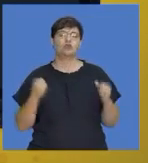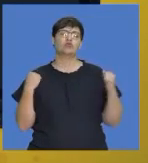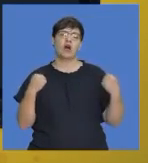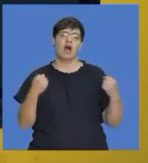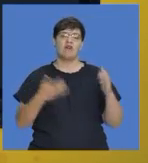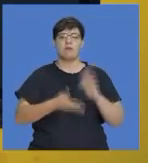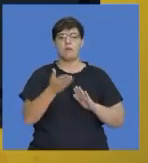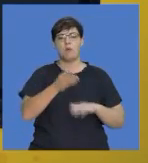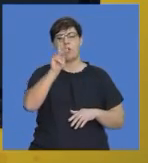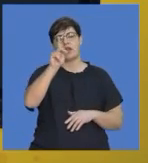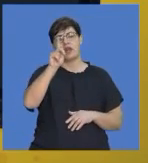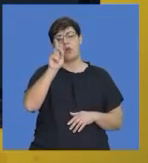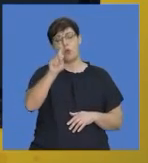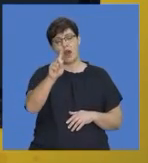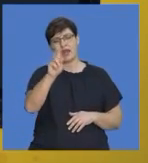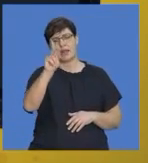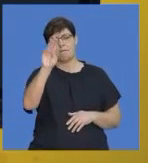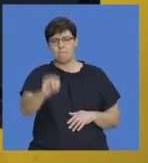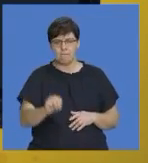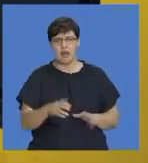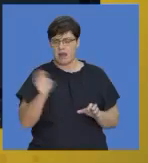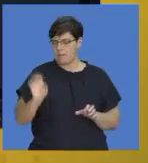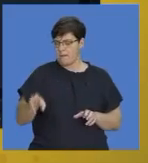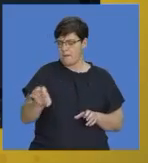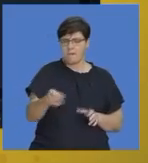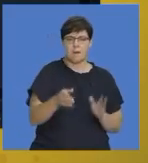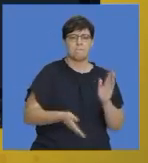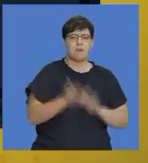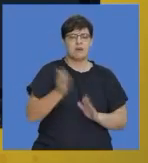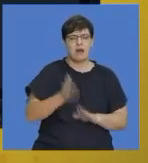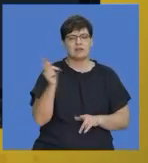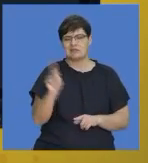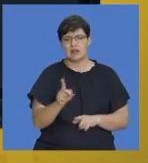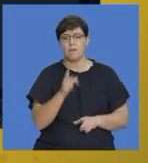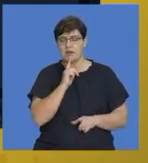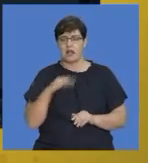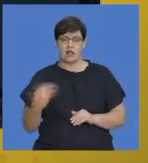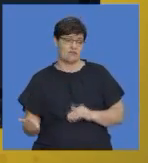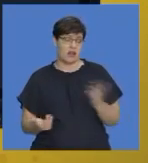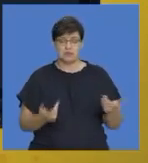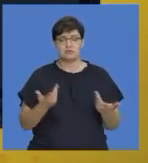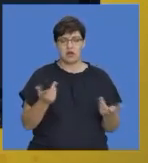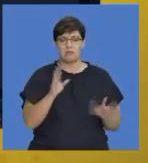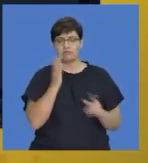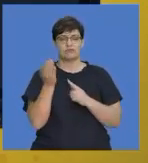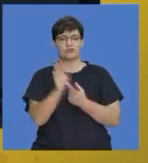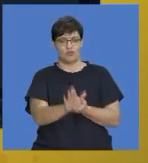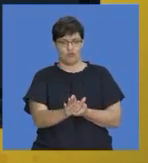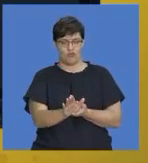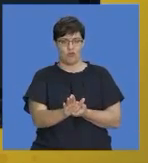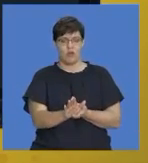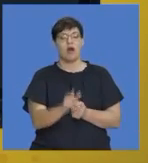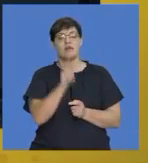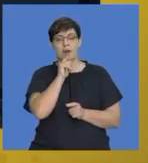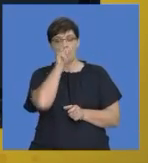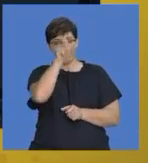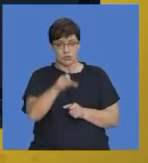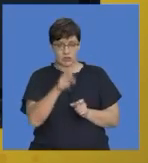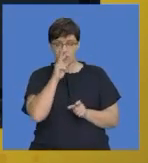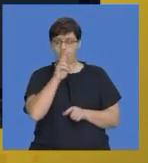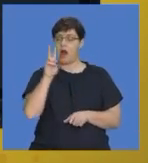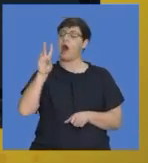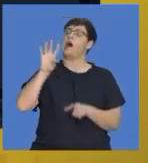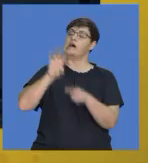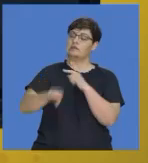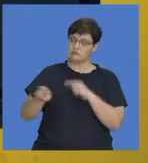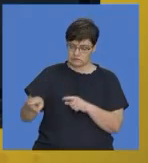you will pass so many landmarks obviously you need to indicate the landmarks so that the person actually taking those directions is able to get to where they need